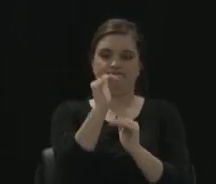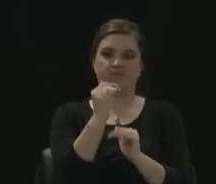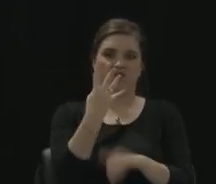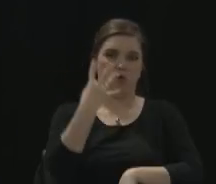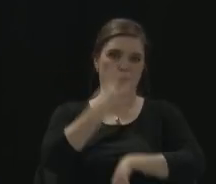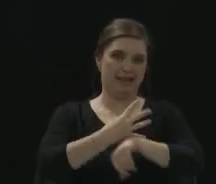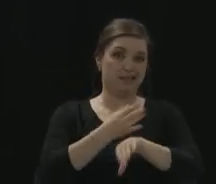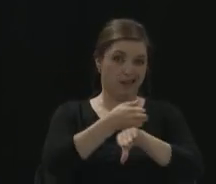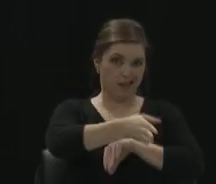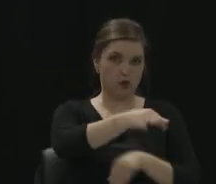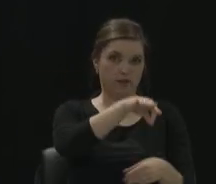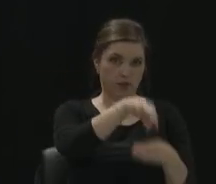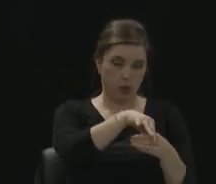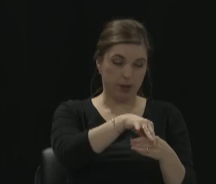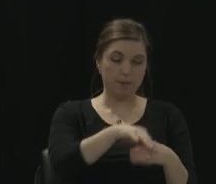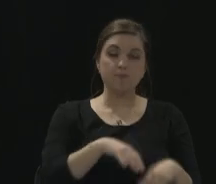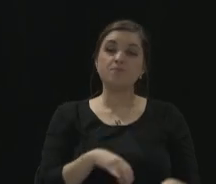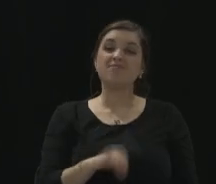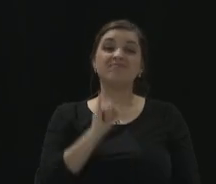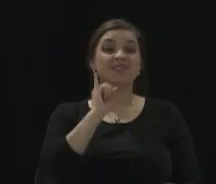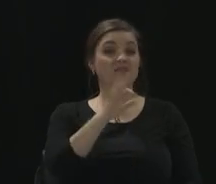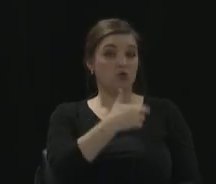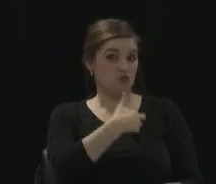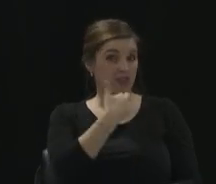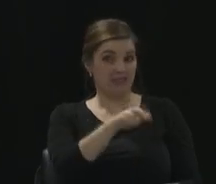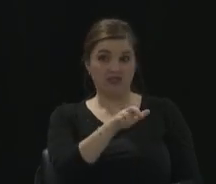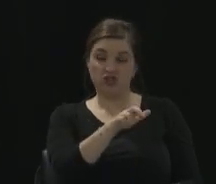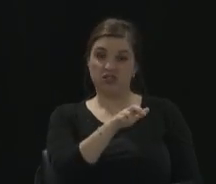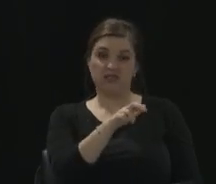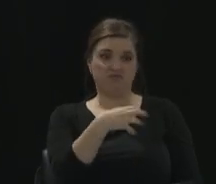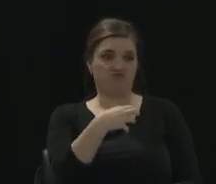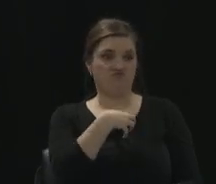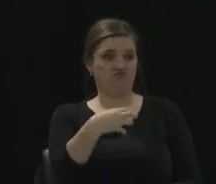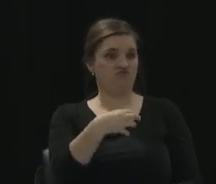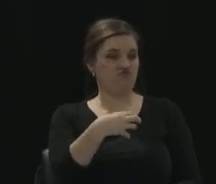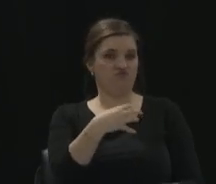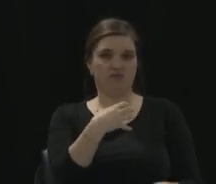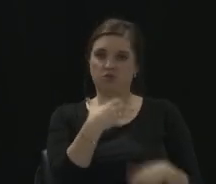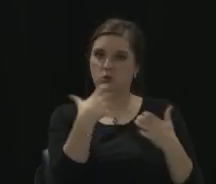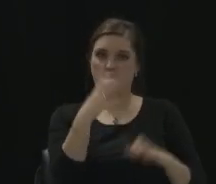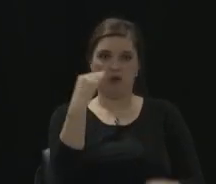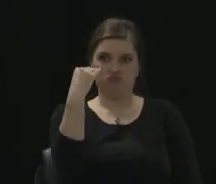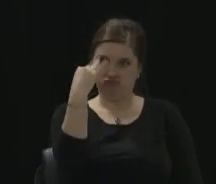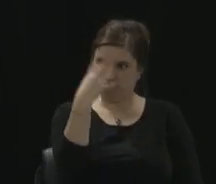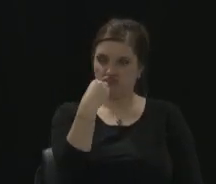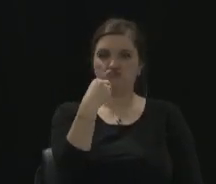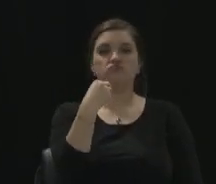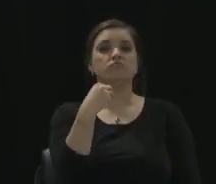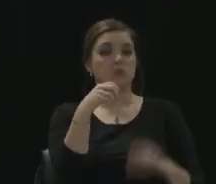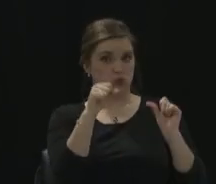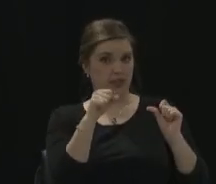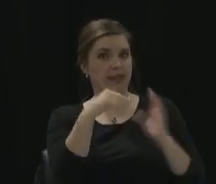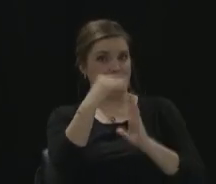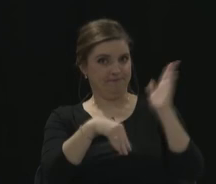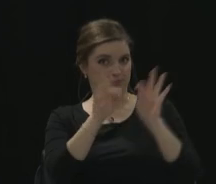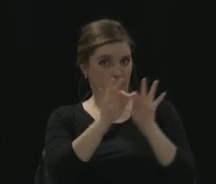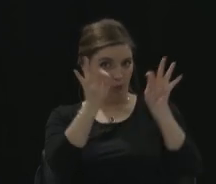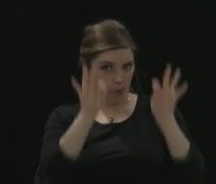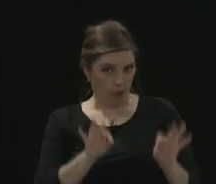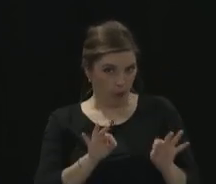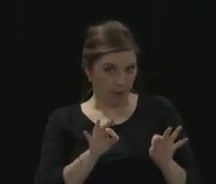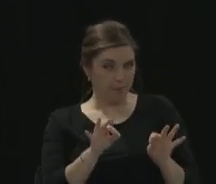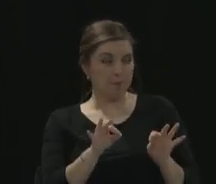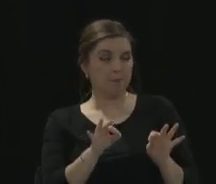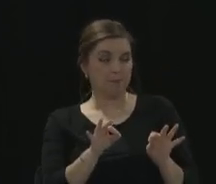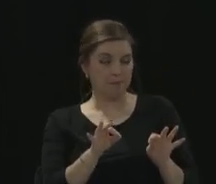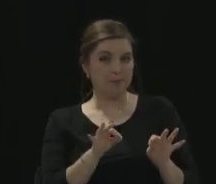objection to having your photo taken, there is a form that you fill out and that will be acceptable. So we're making those exceptions